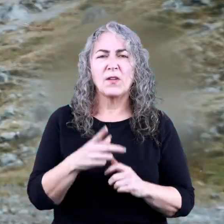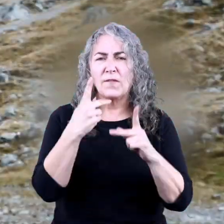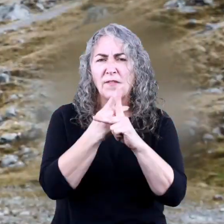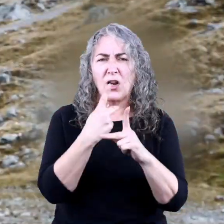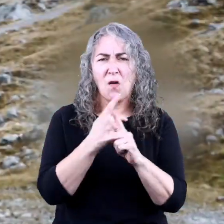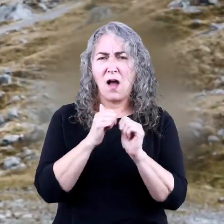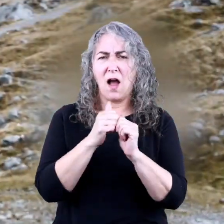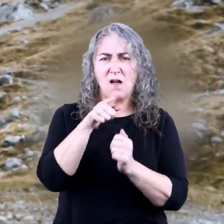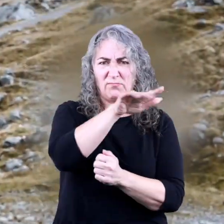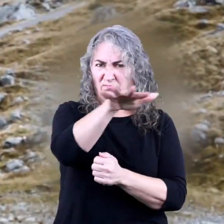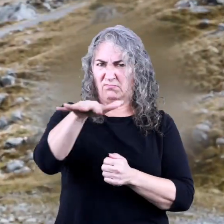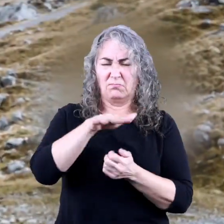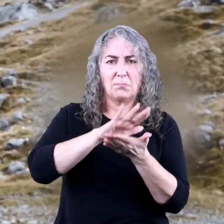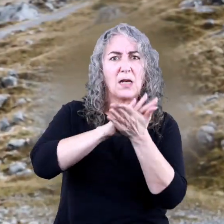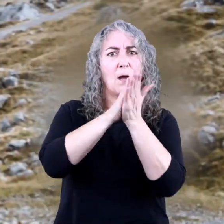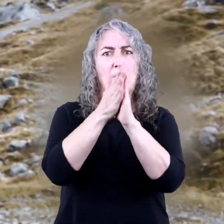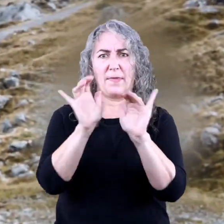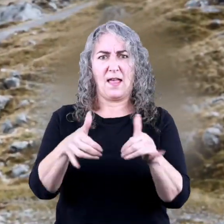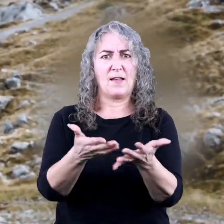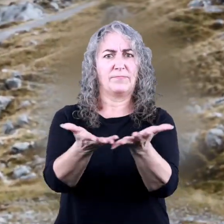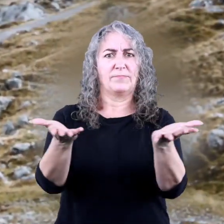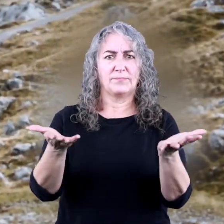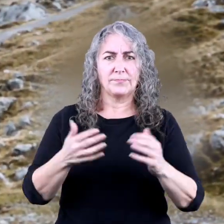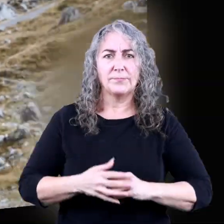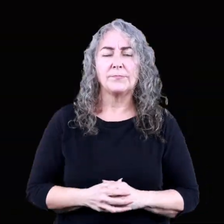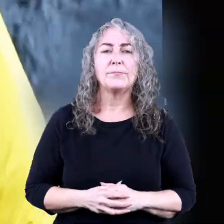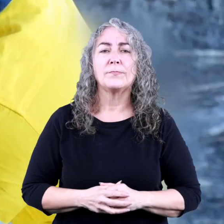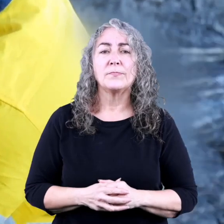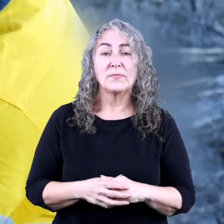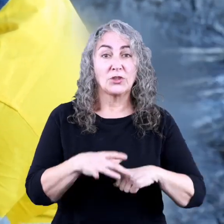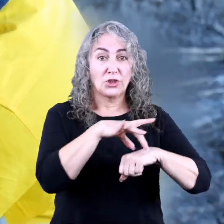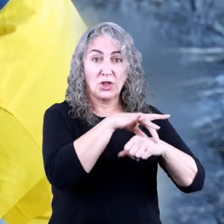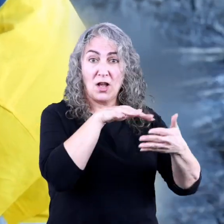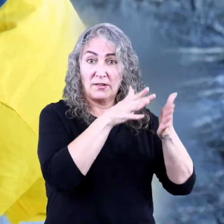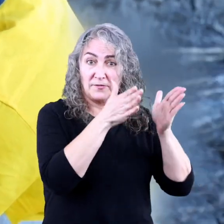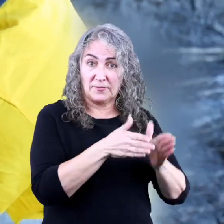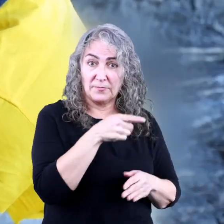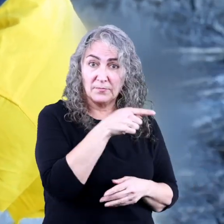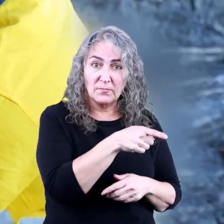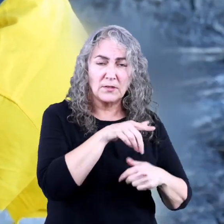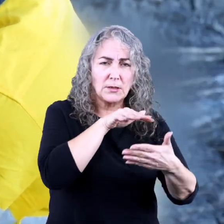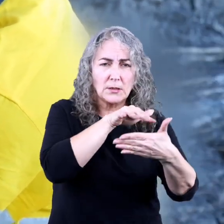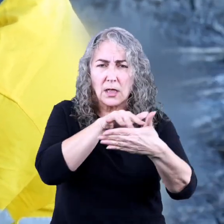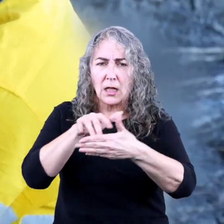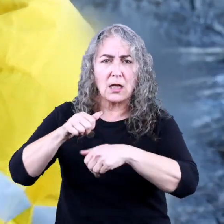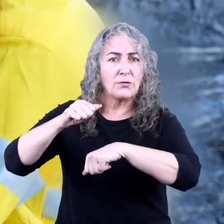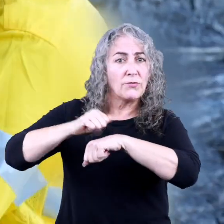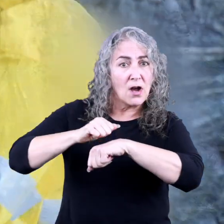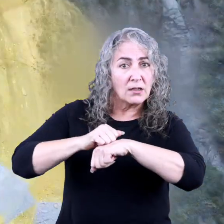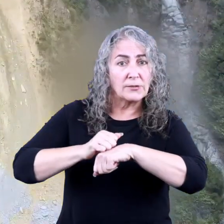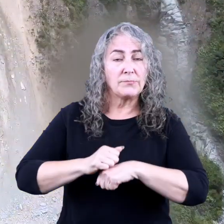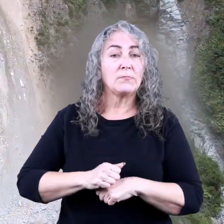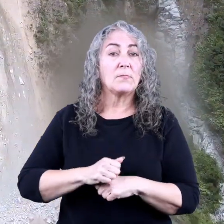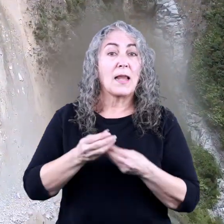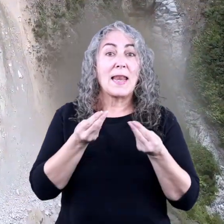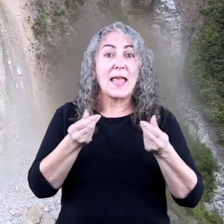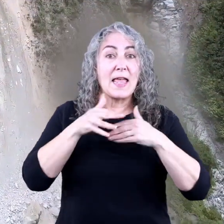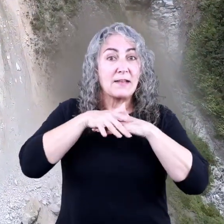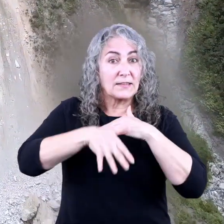and figure out how they came to be. Geologists study things like rocks,